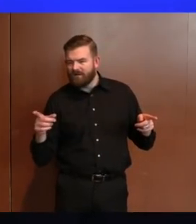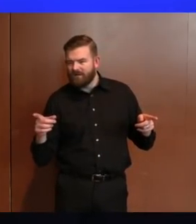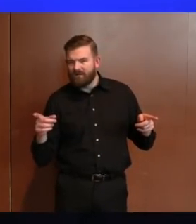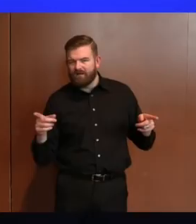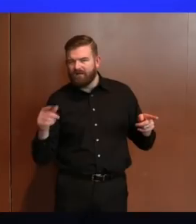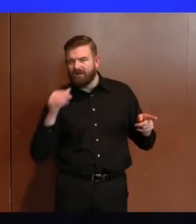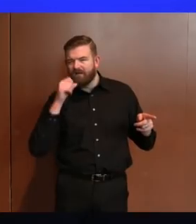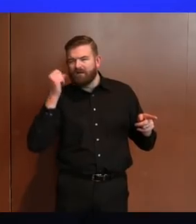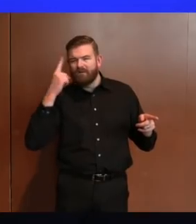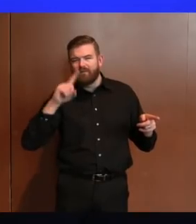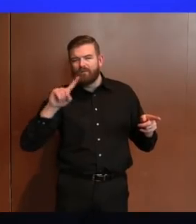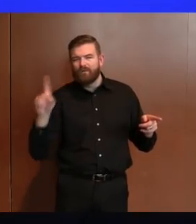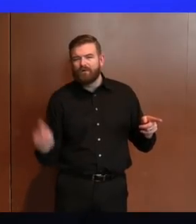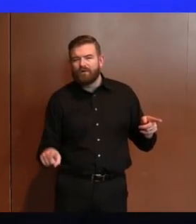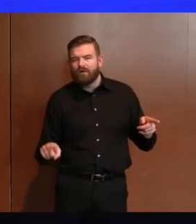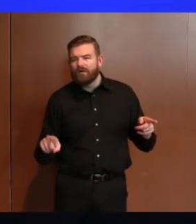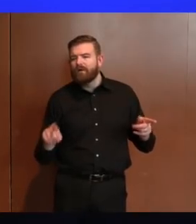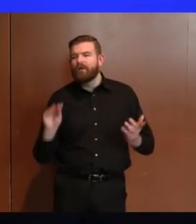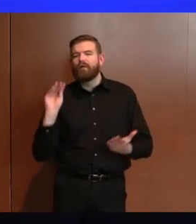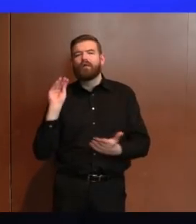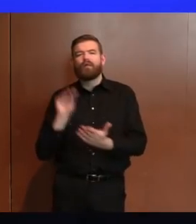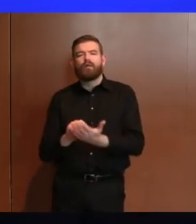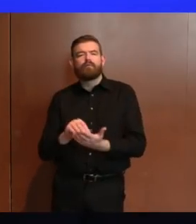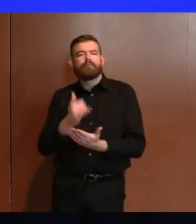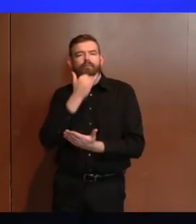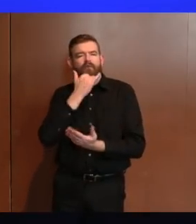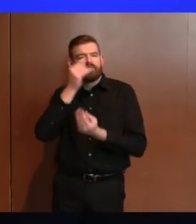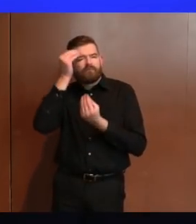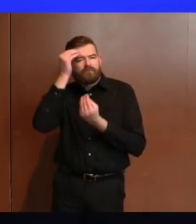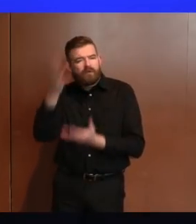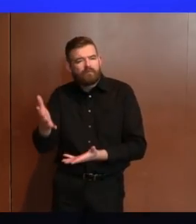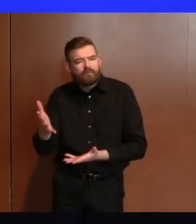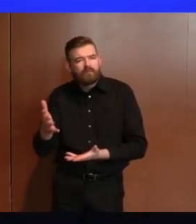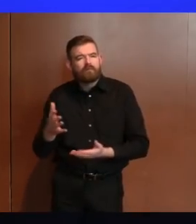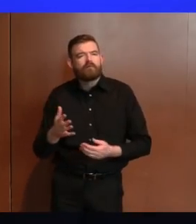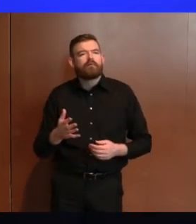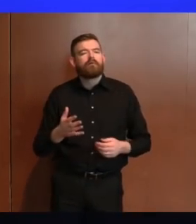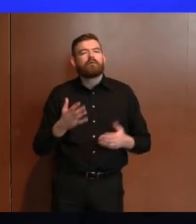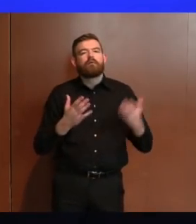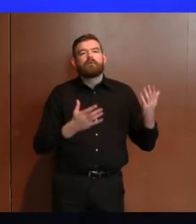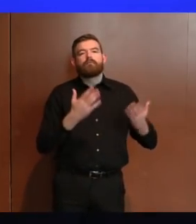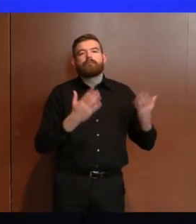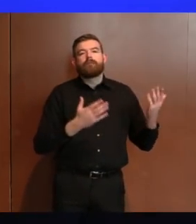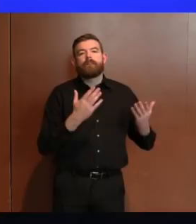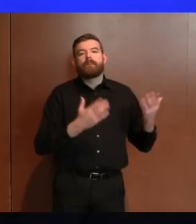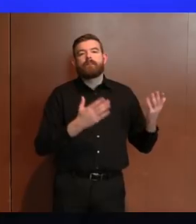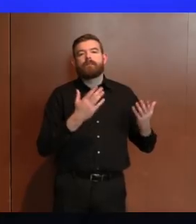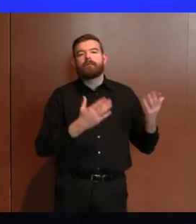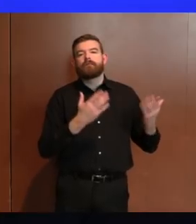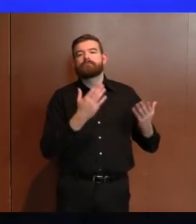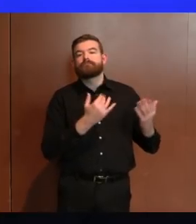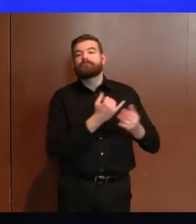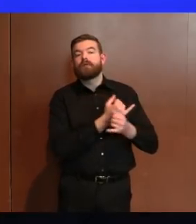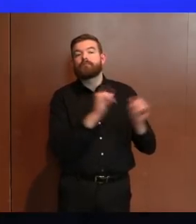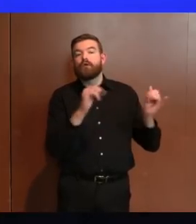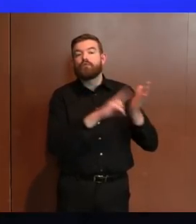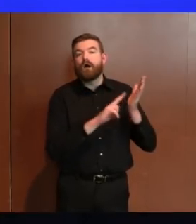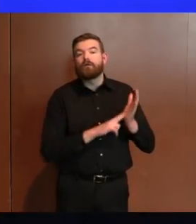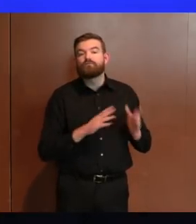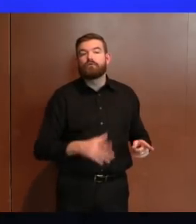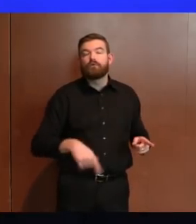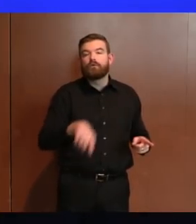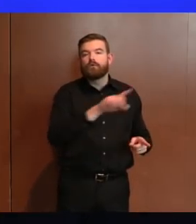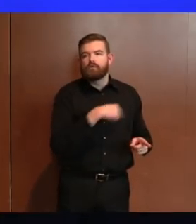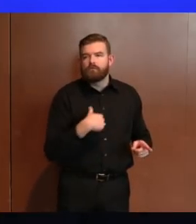contractors who have been told to apply while we await federal guidelines on how to administer benefits to this unique population. These are not